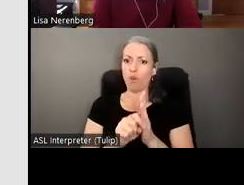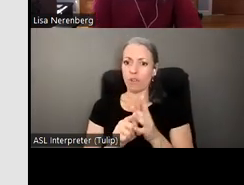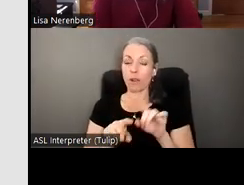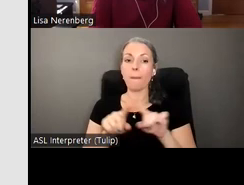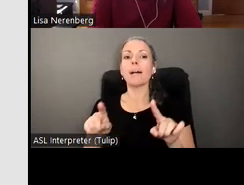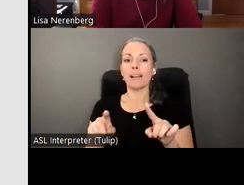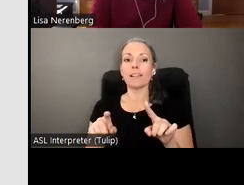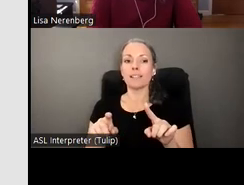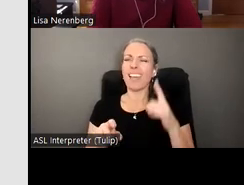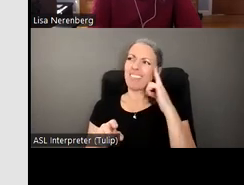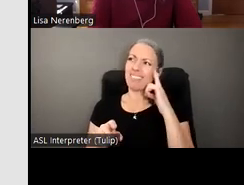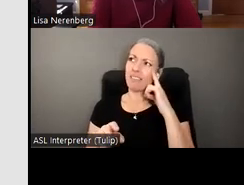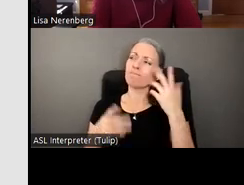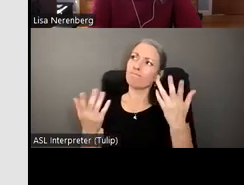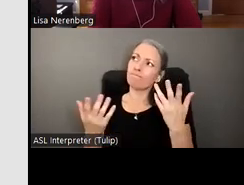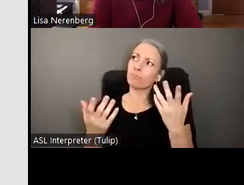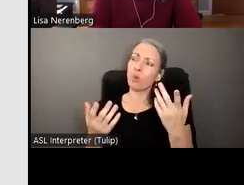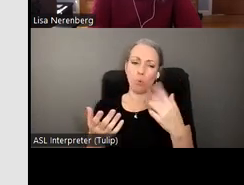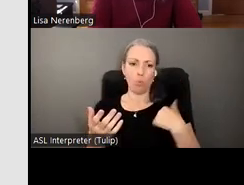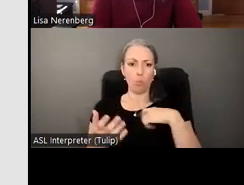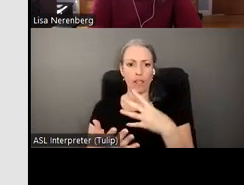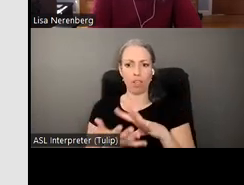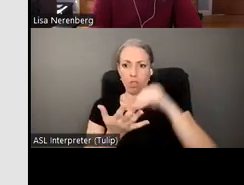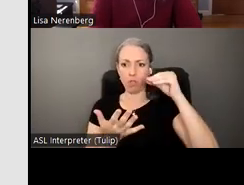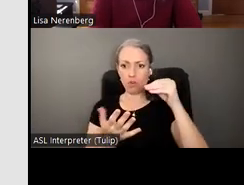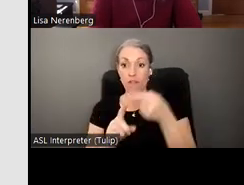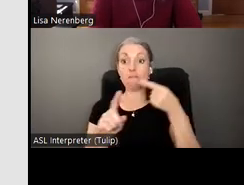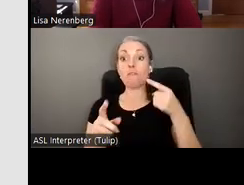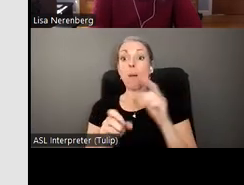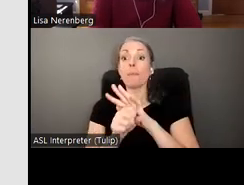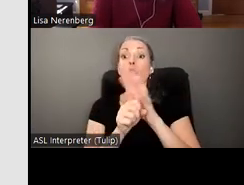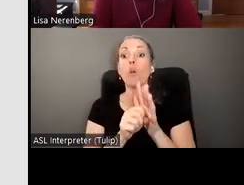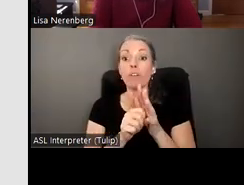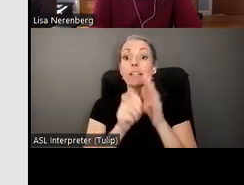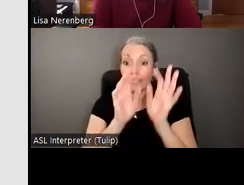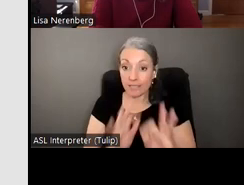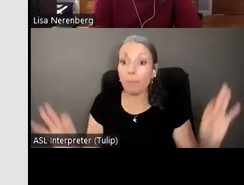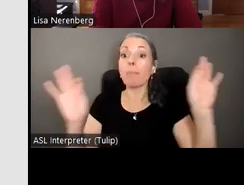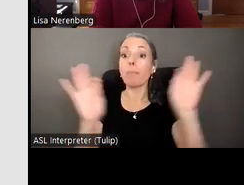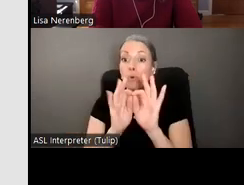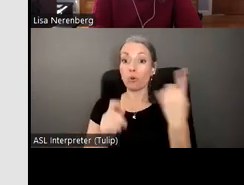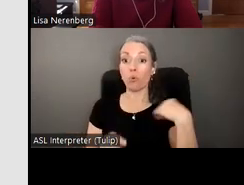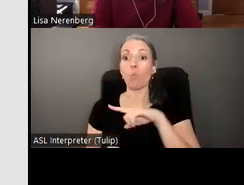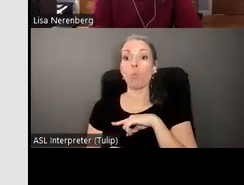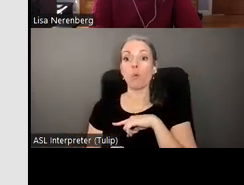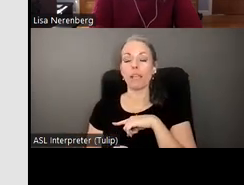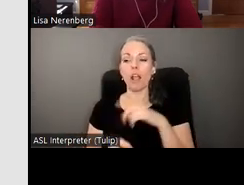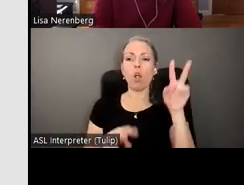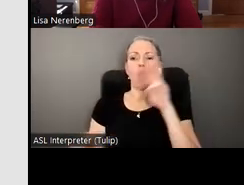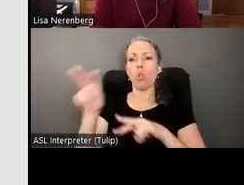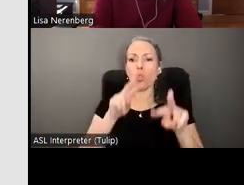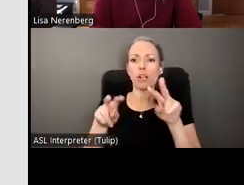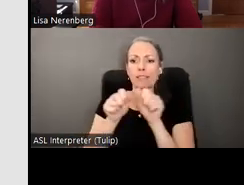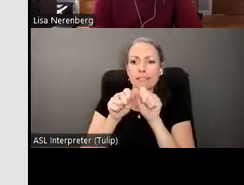i think it's that what we've learned through covid makes it really imperative that we that we really look at the system